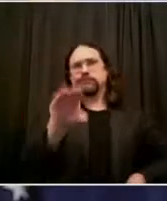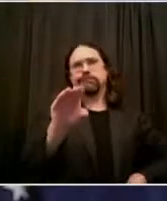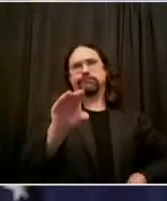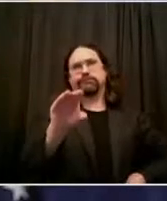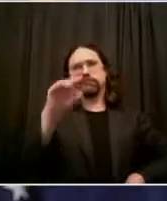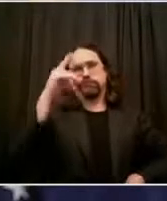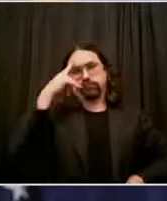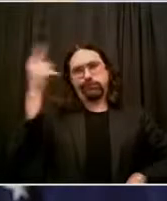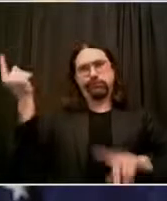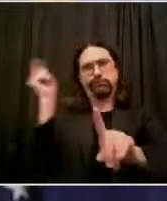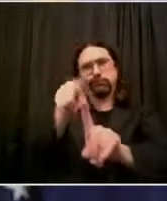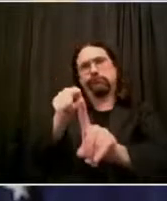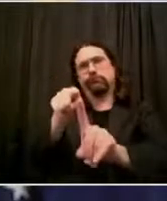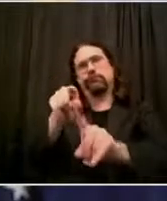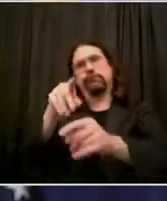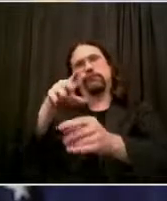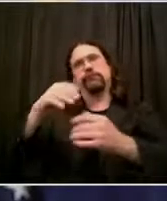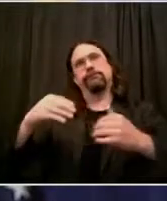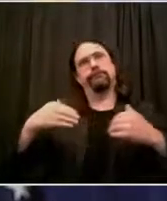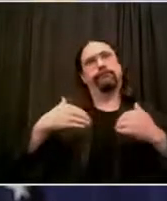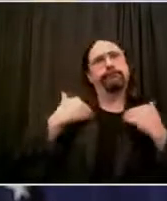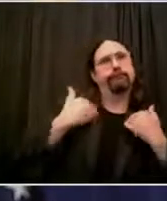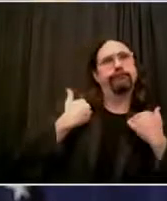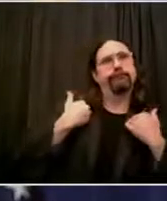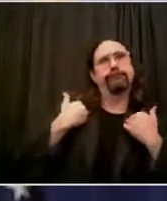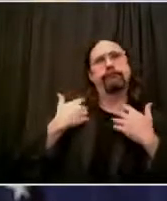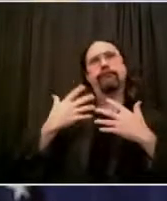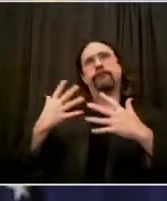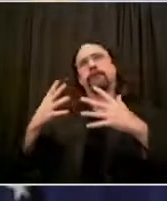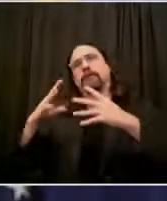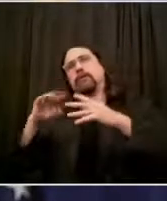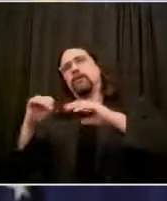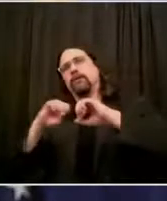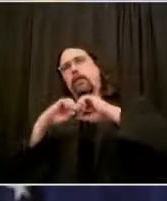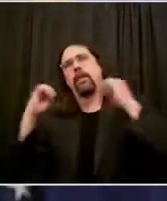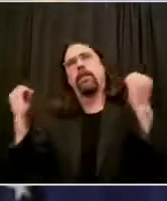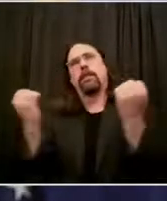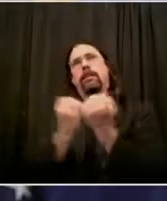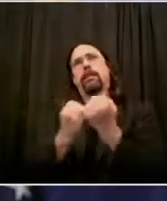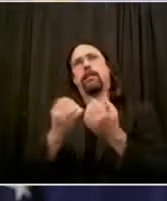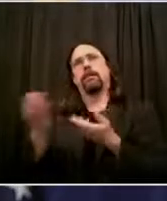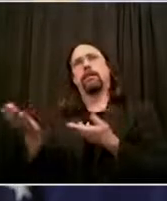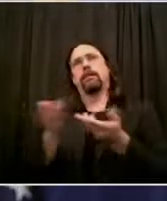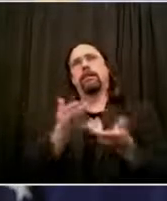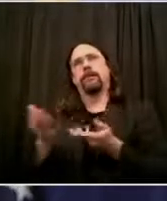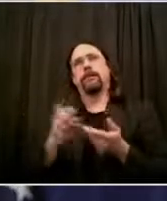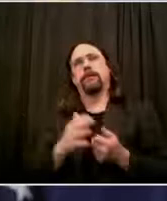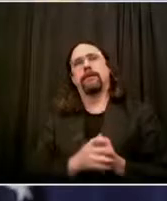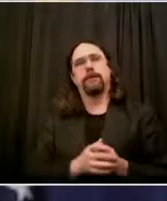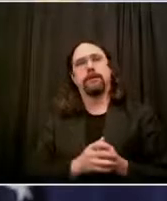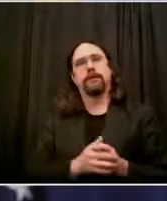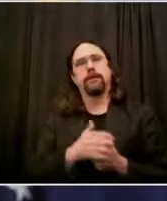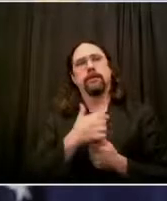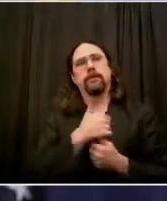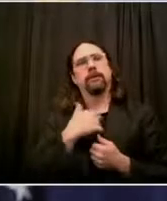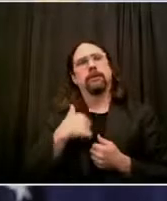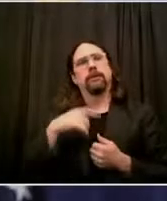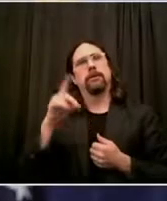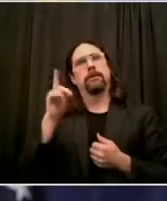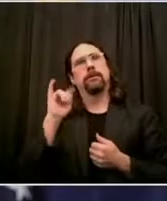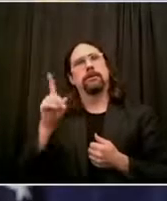of the hardest hit communities. We talked to community leaders, members of community-based organizations,